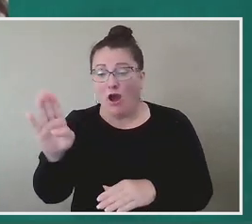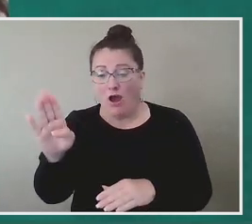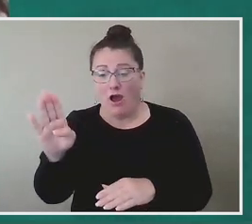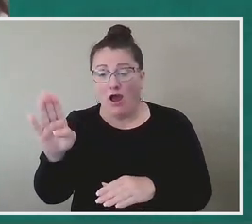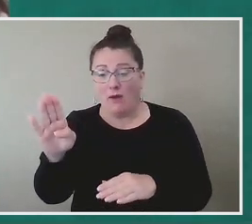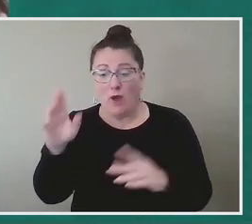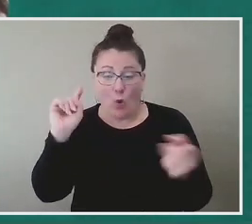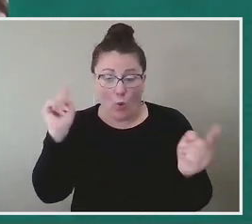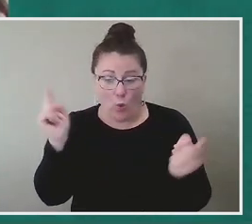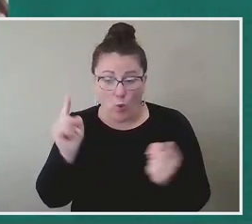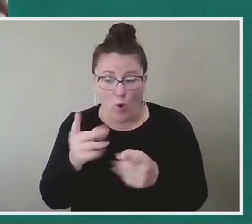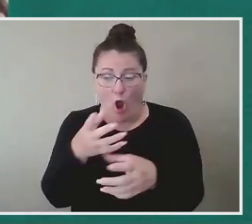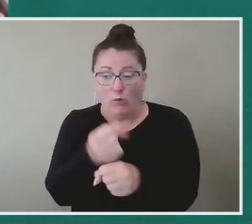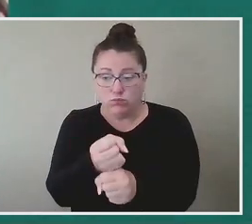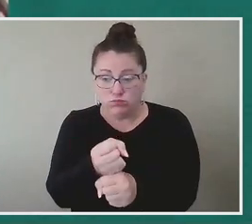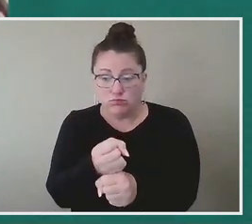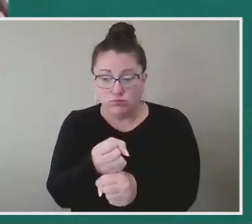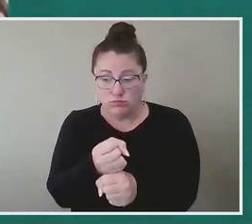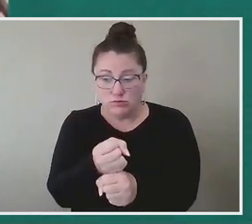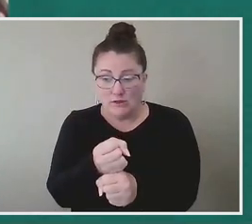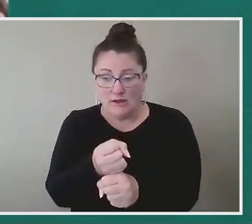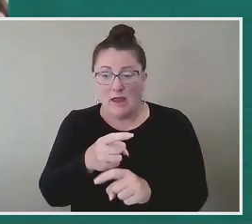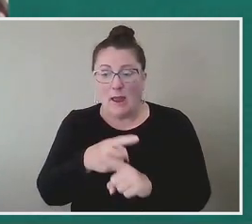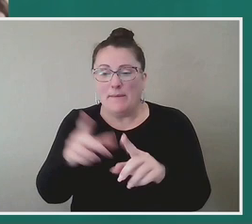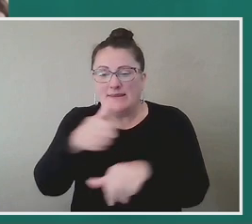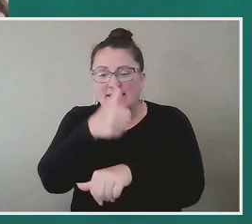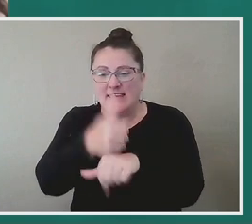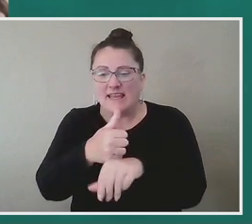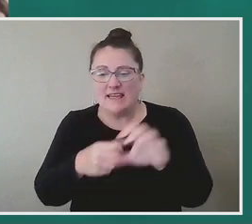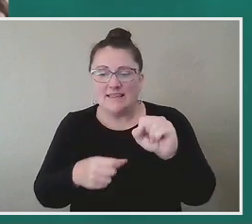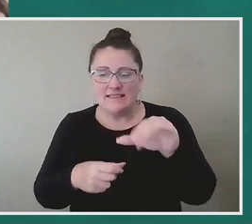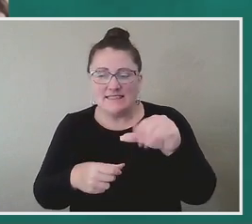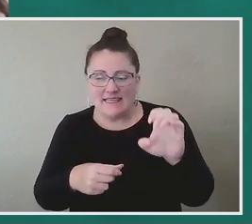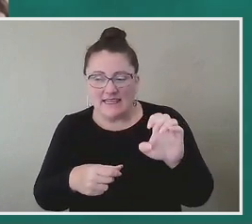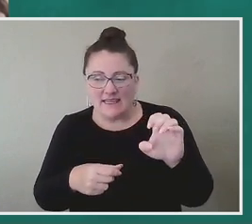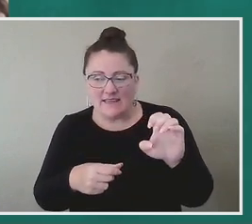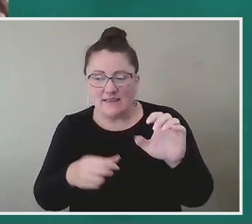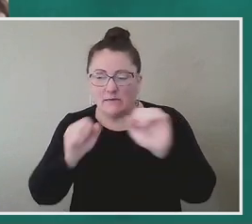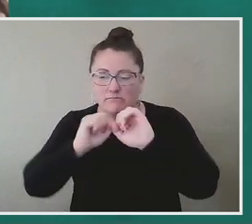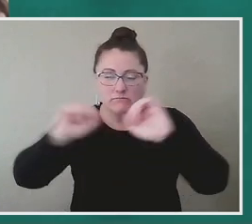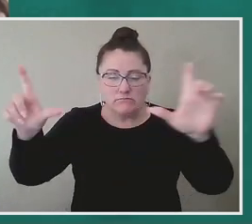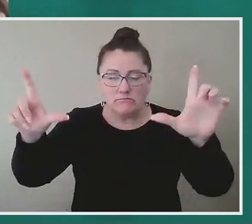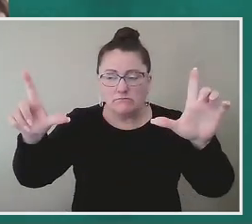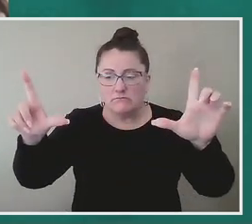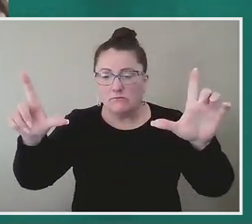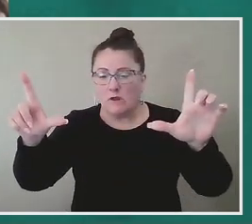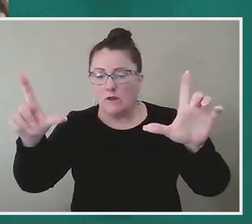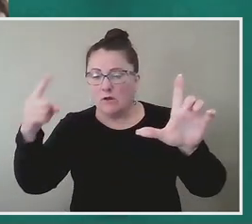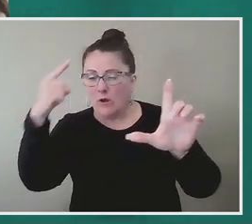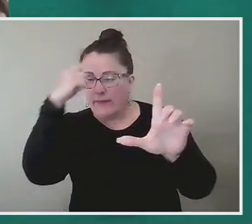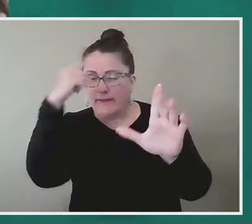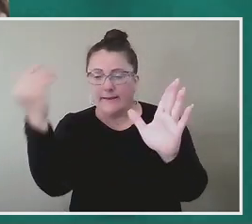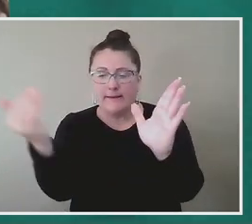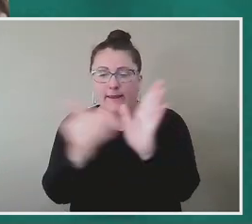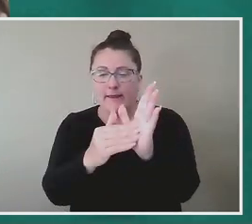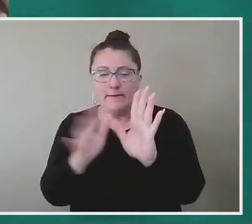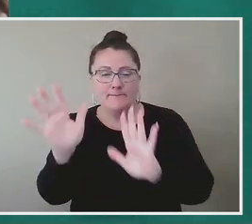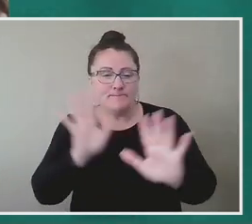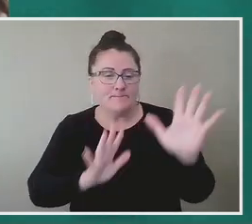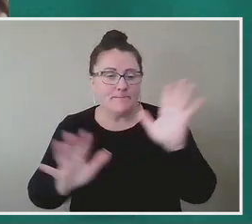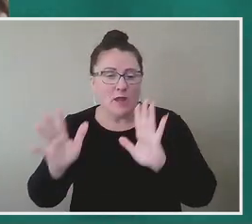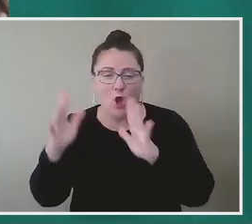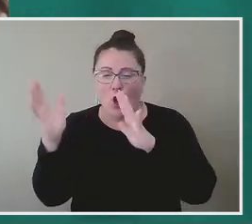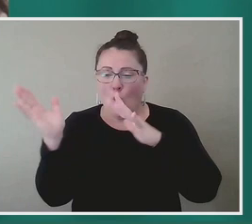I, I mean, I love scene setting. I love, again, just thinking about like what the way the wind